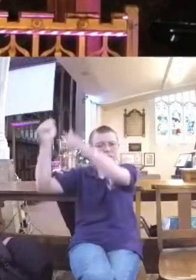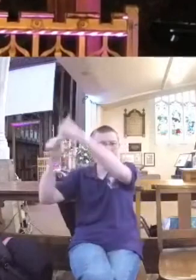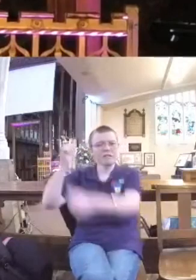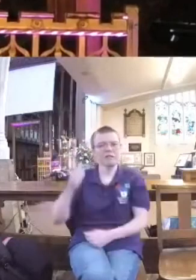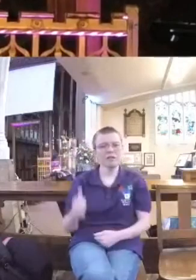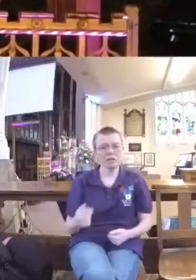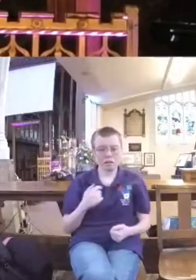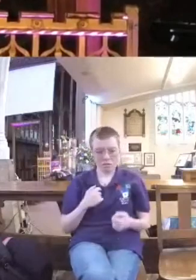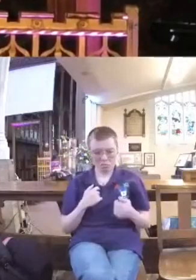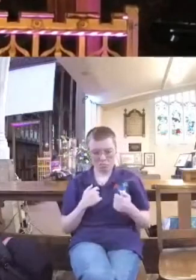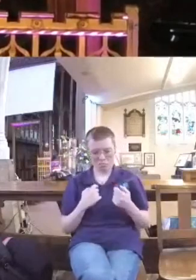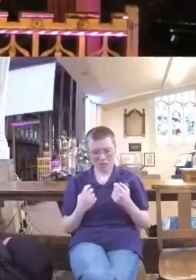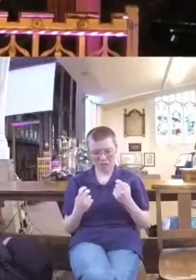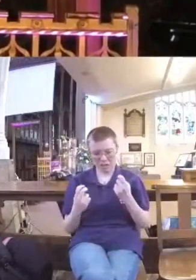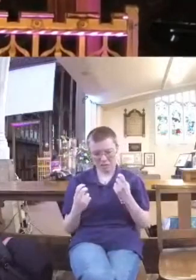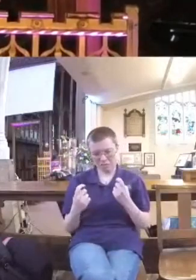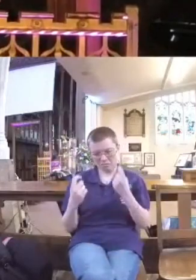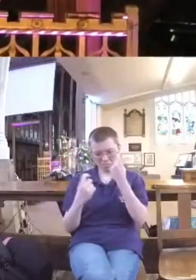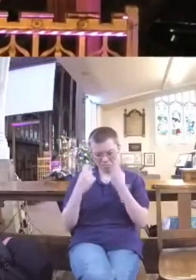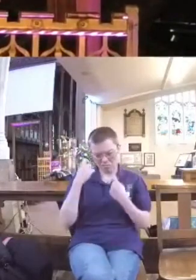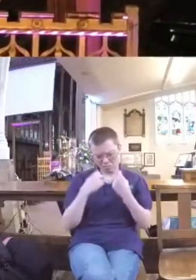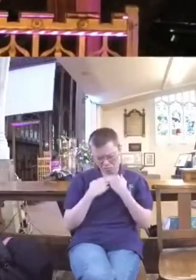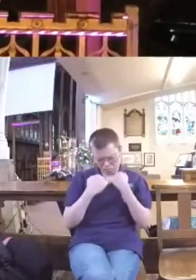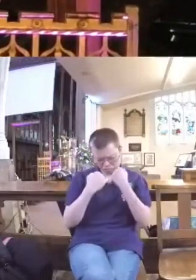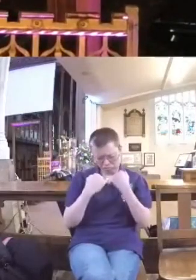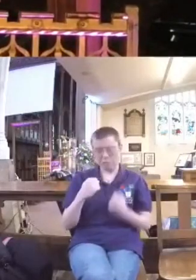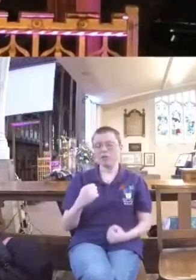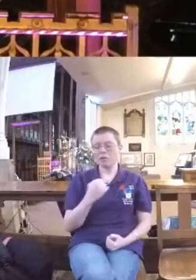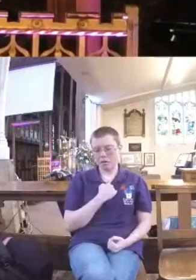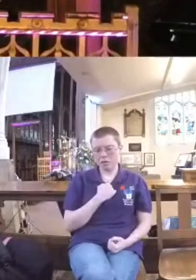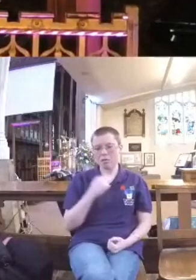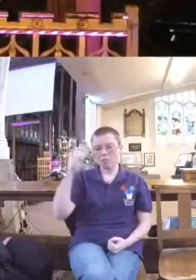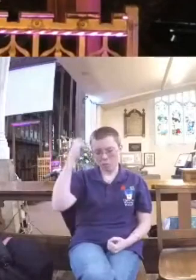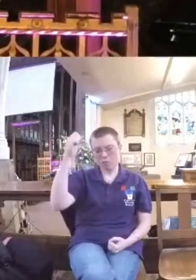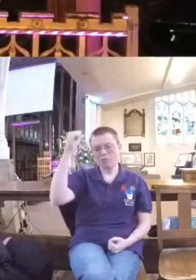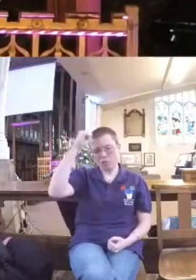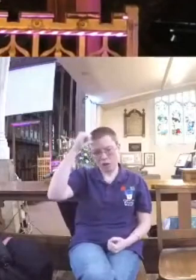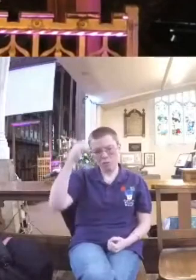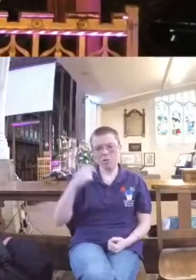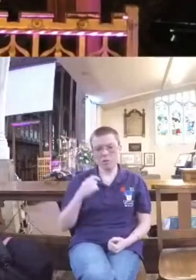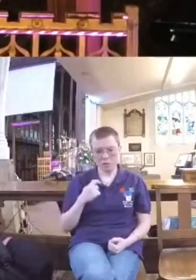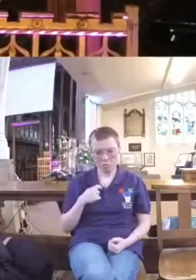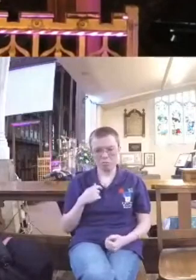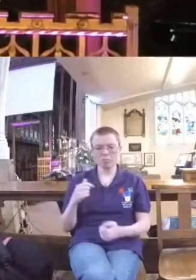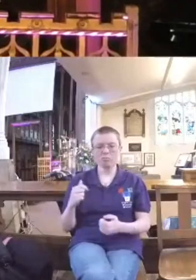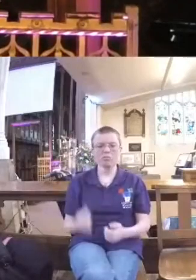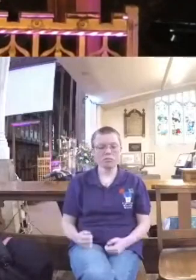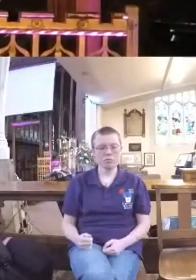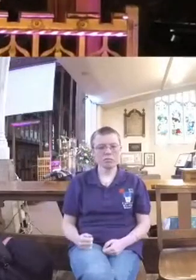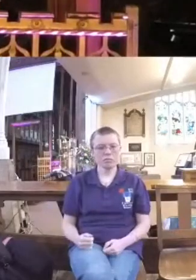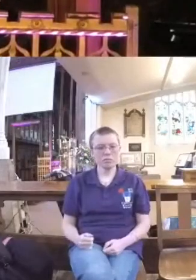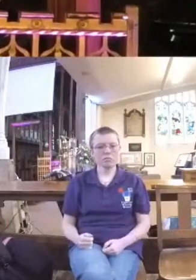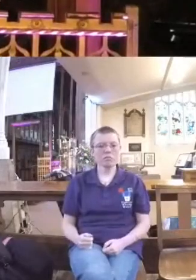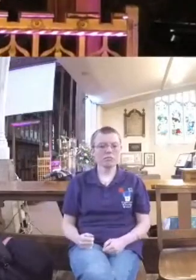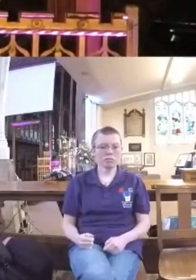Search me, God, and know my heart. Test me, know my anxious thoughts. See if there